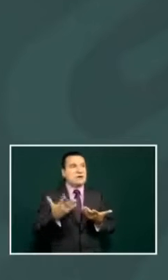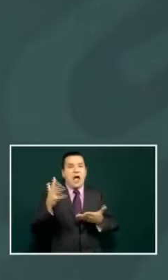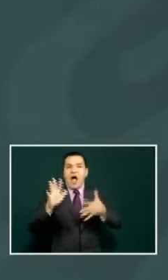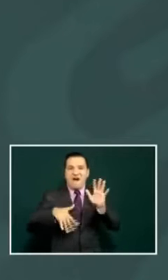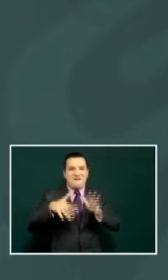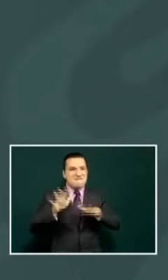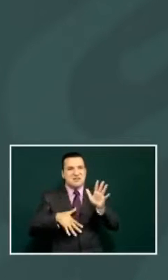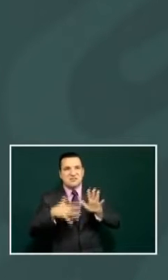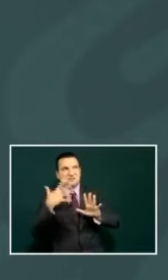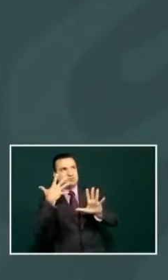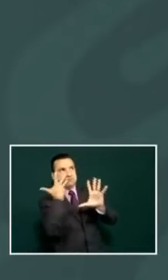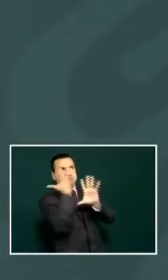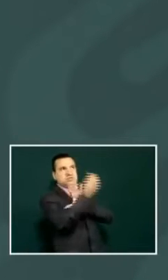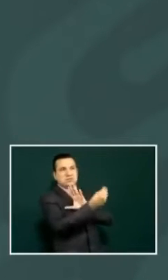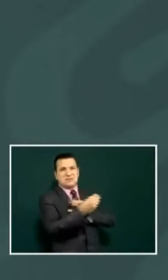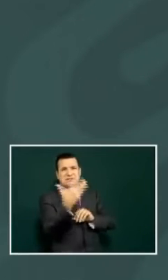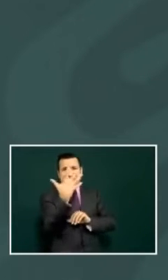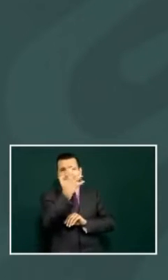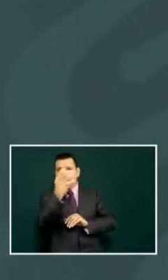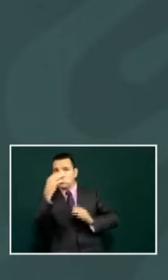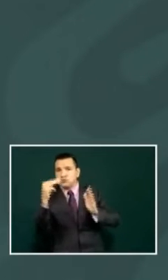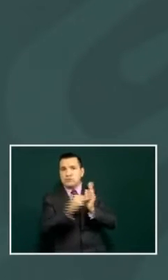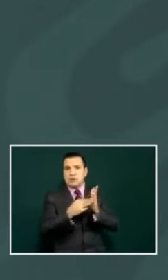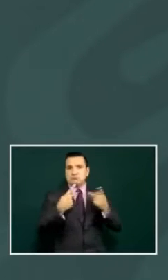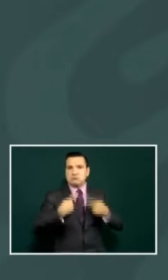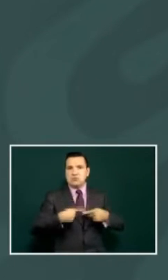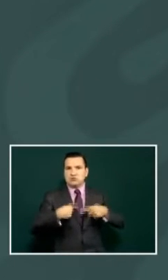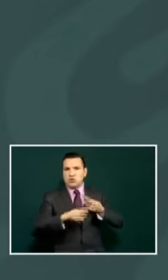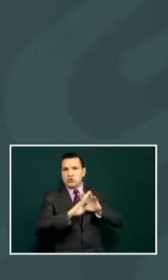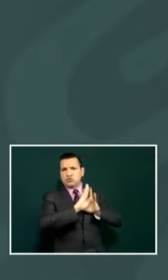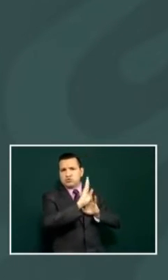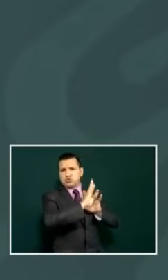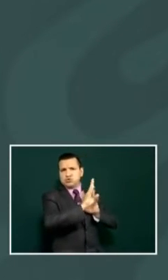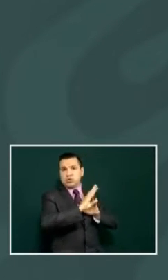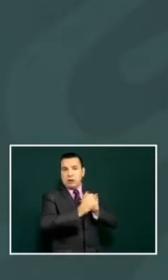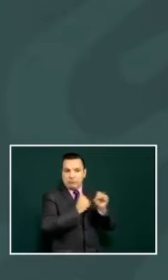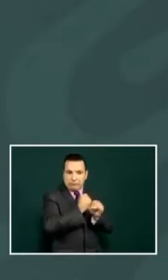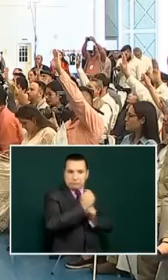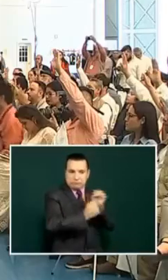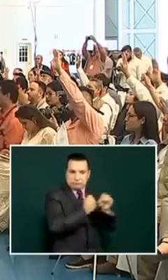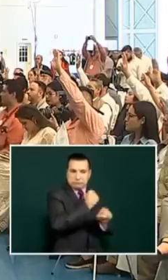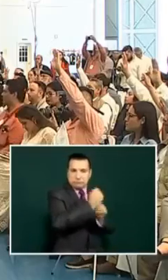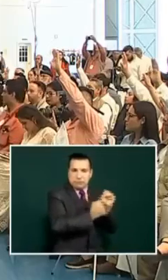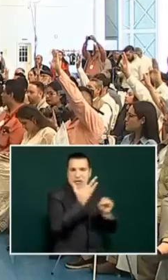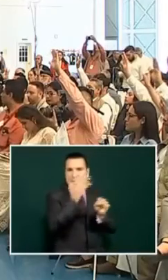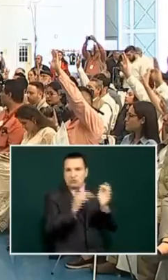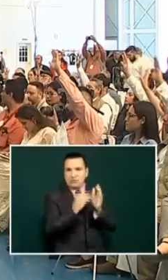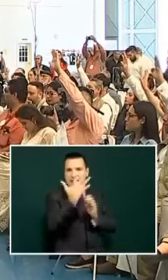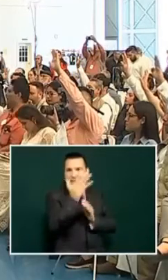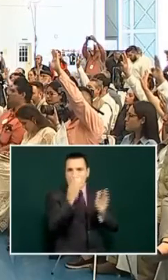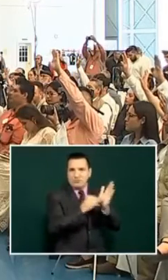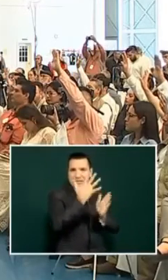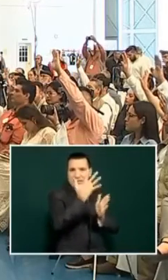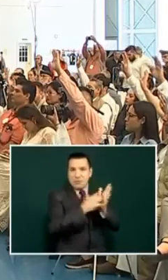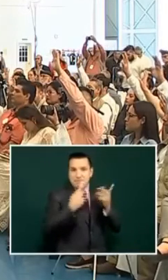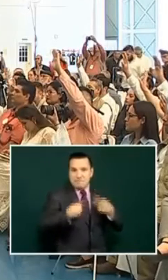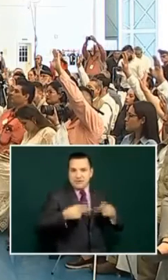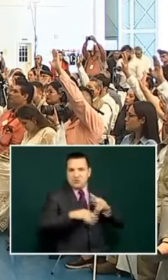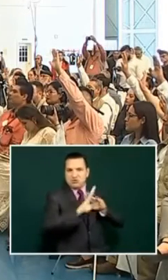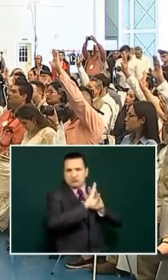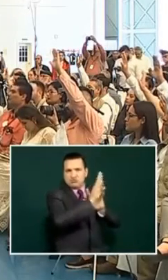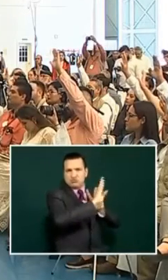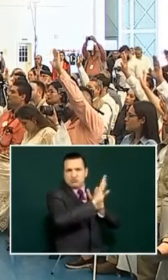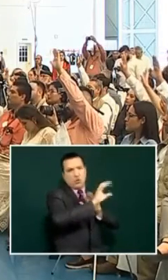phenomenon we used to even have 500,000 per year that left from Mexico